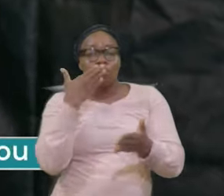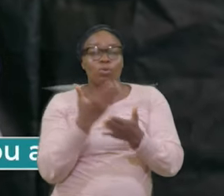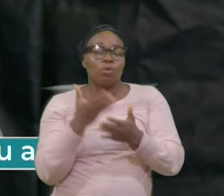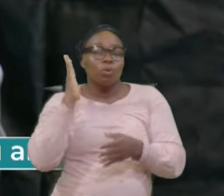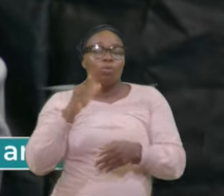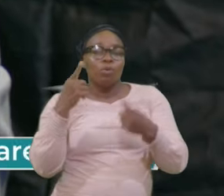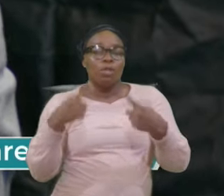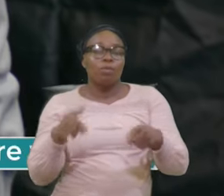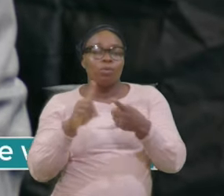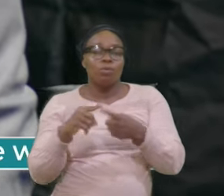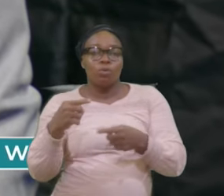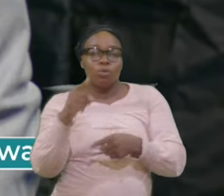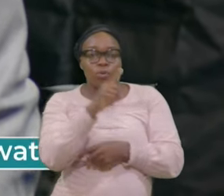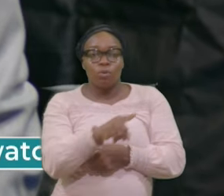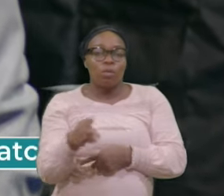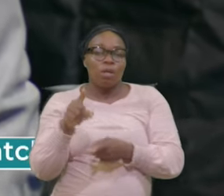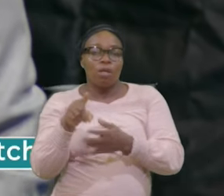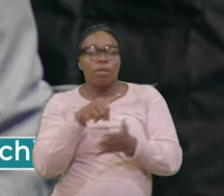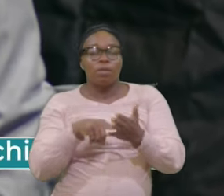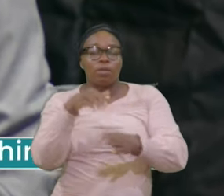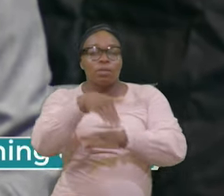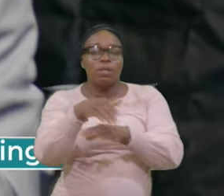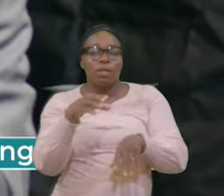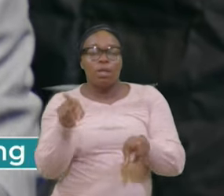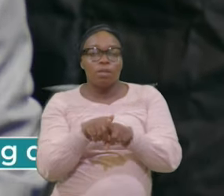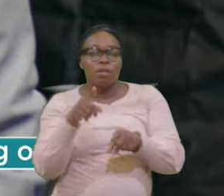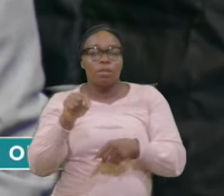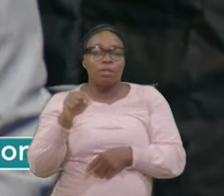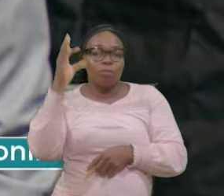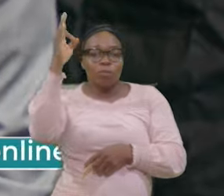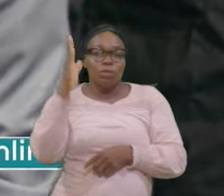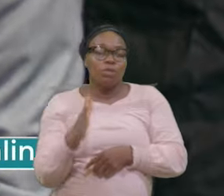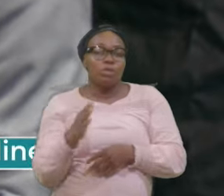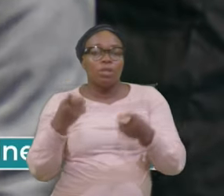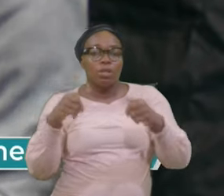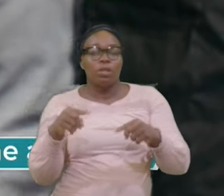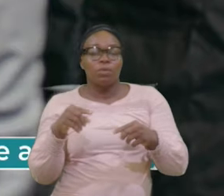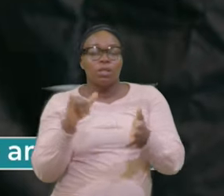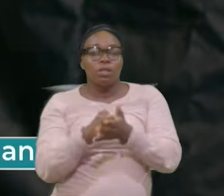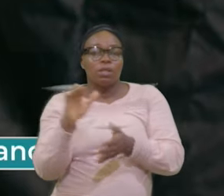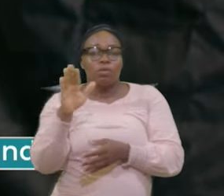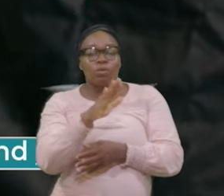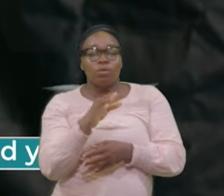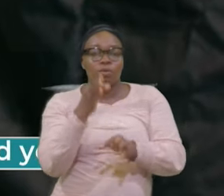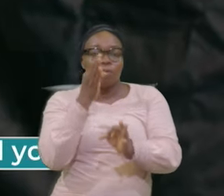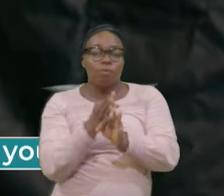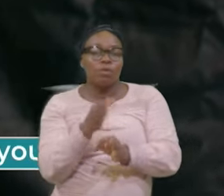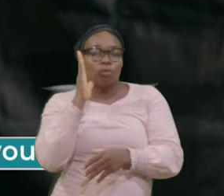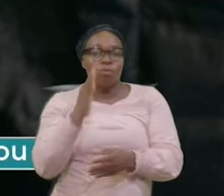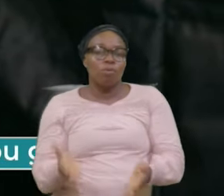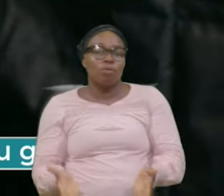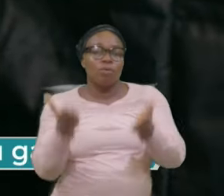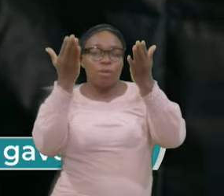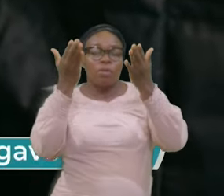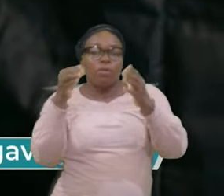Focus On Him Alone When A Man Of God Comes Your Case Is Going To Come On Hand And By The Grace Of God You Will Rejoice Tonight